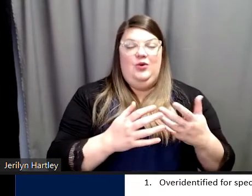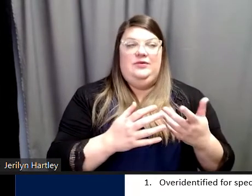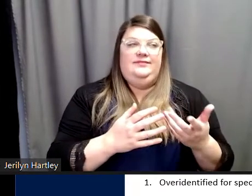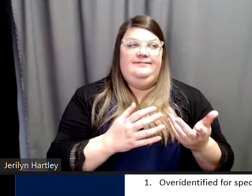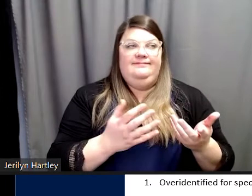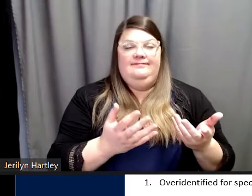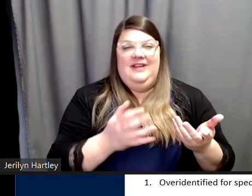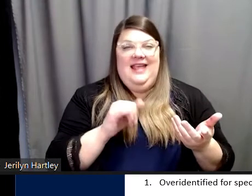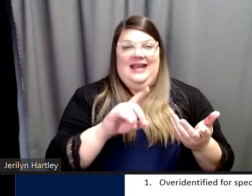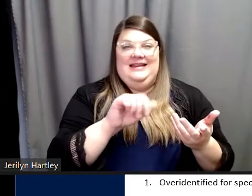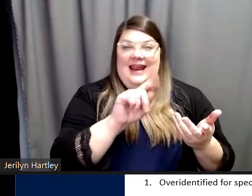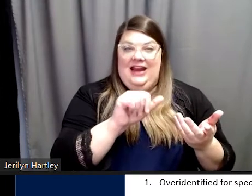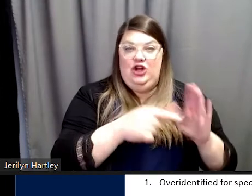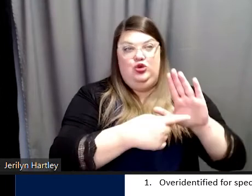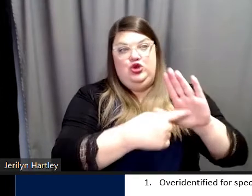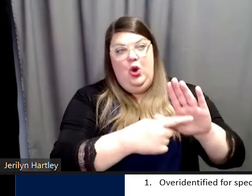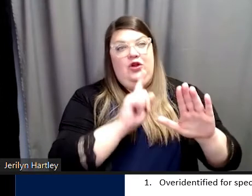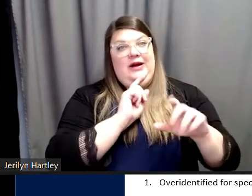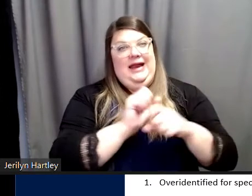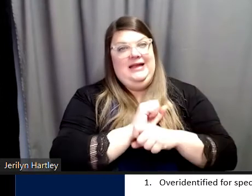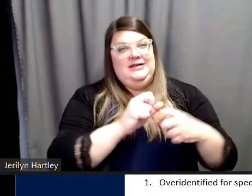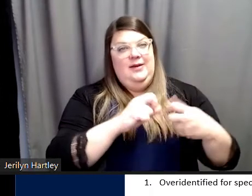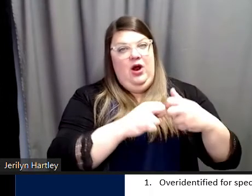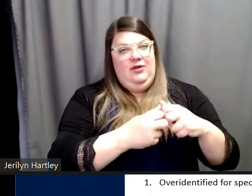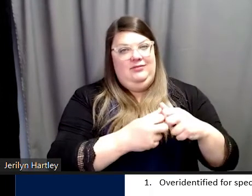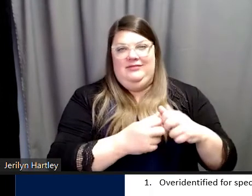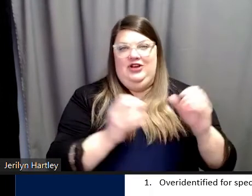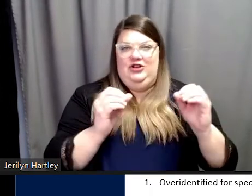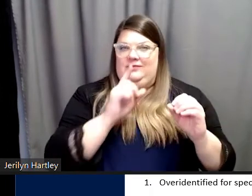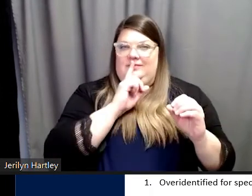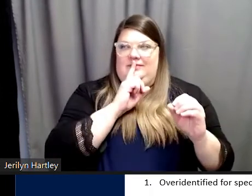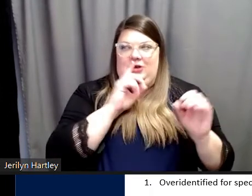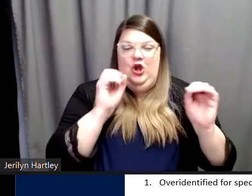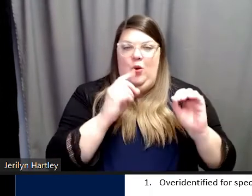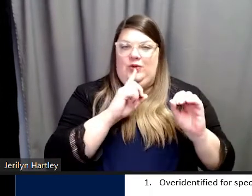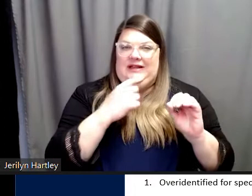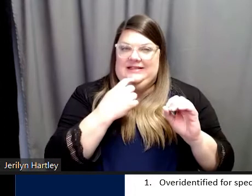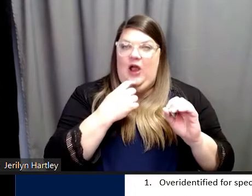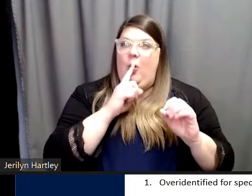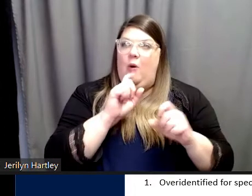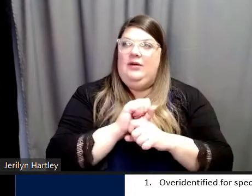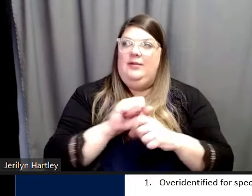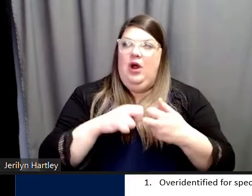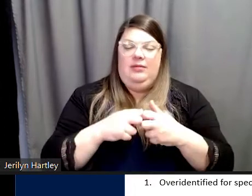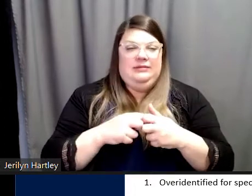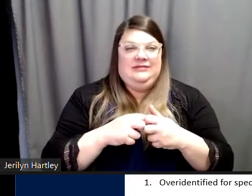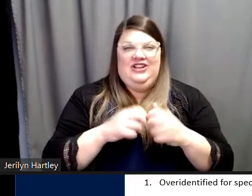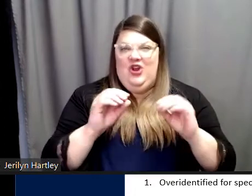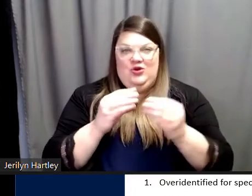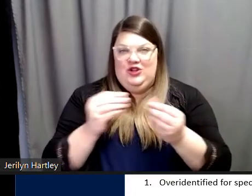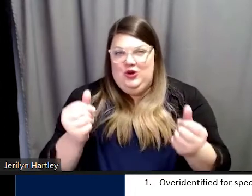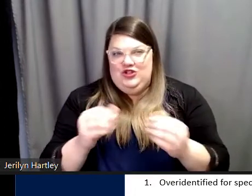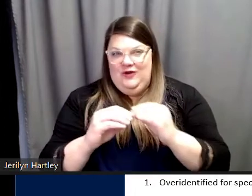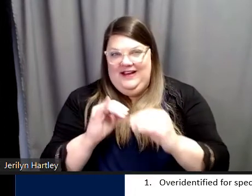this data to show that there is a problem, no one is really saying that there's a problem and there's no kind of solution to fix